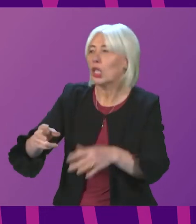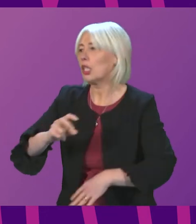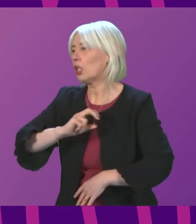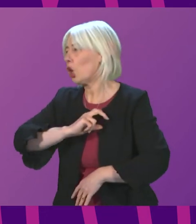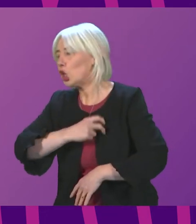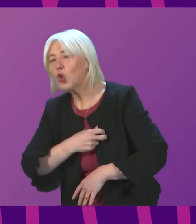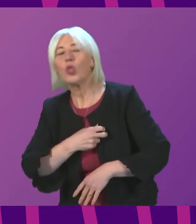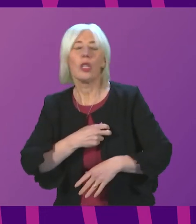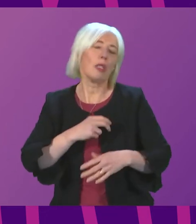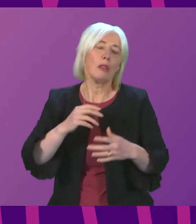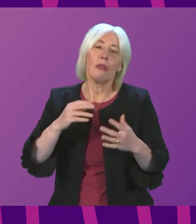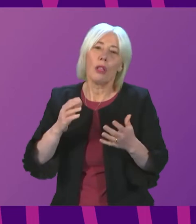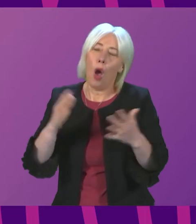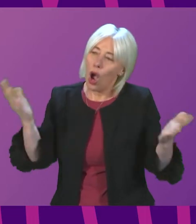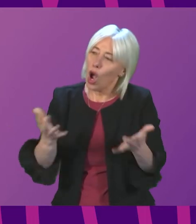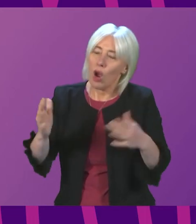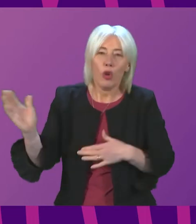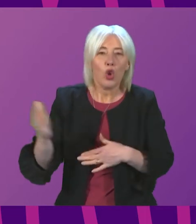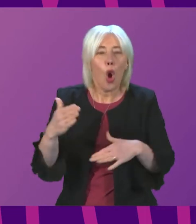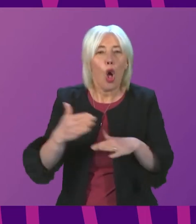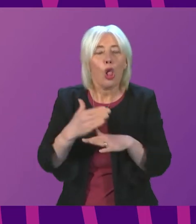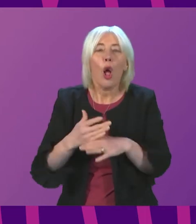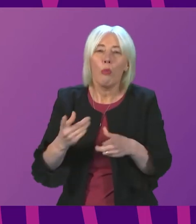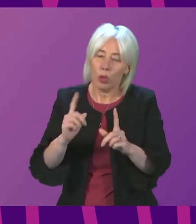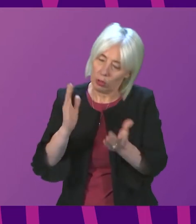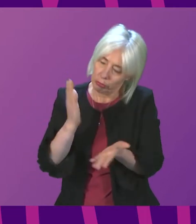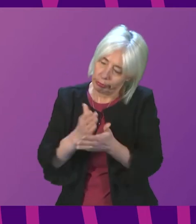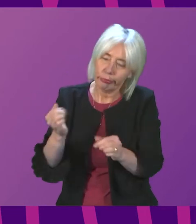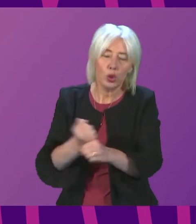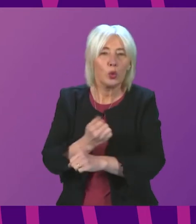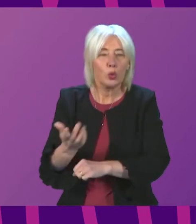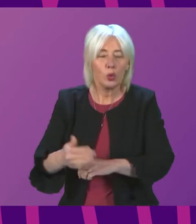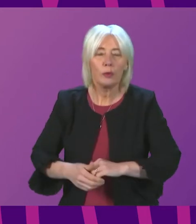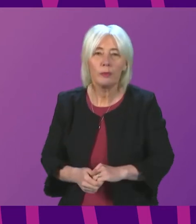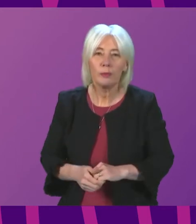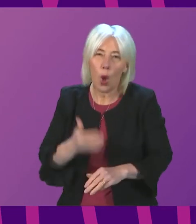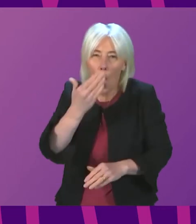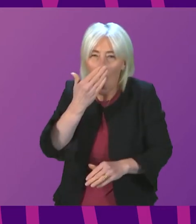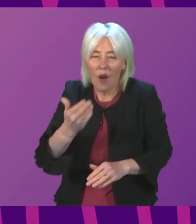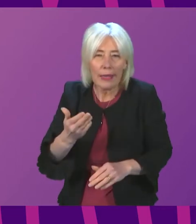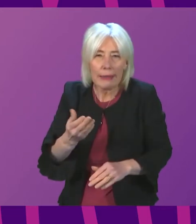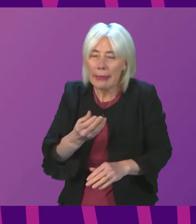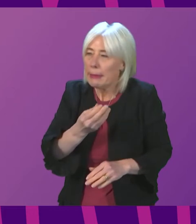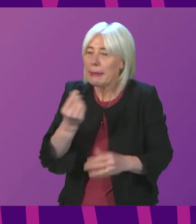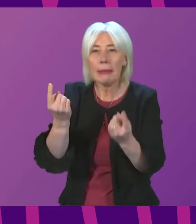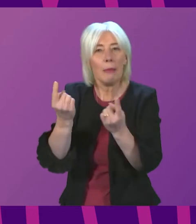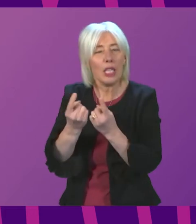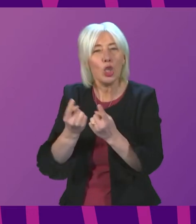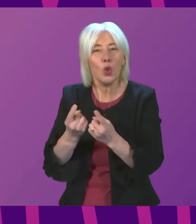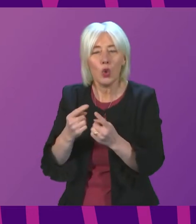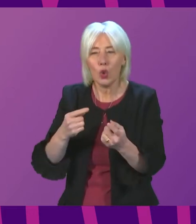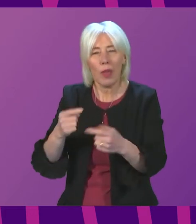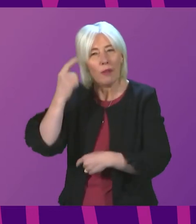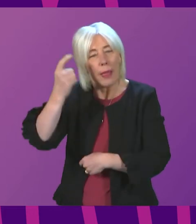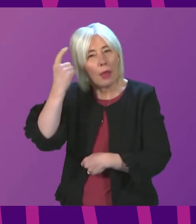in particular and I would encourage all employers to do that. There is obviously some particular issues that need to be taken into